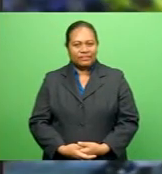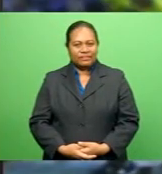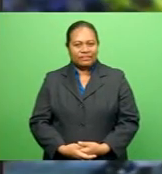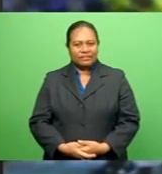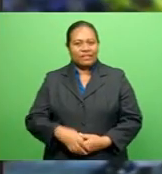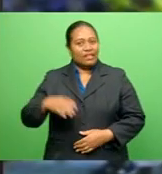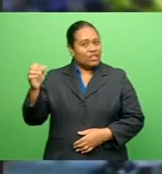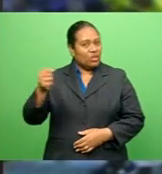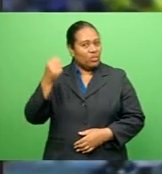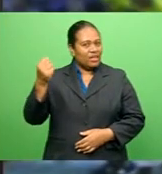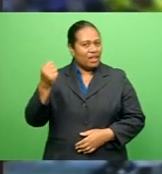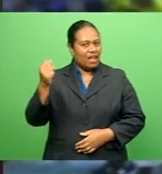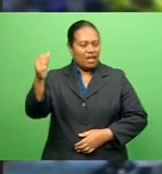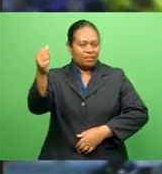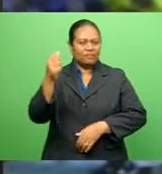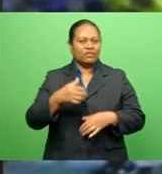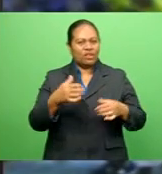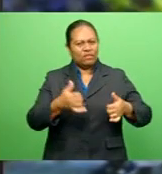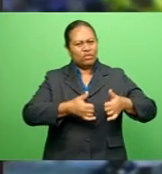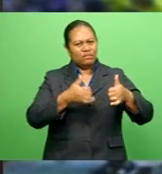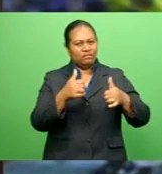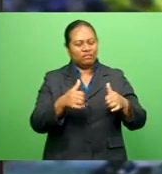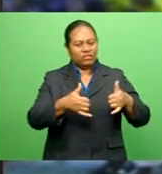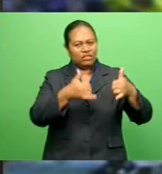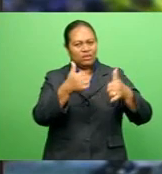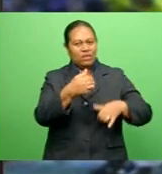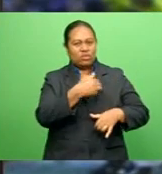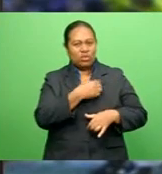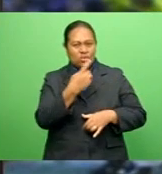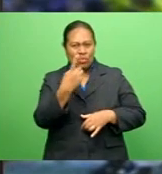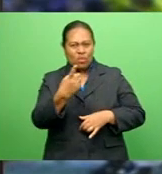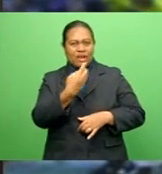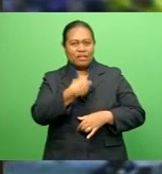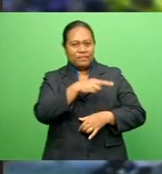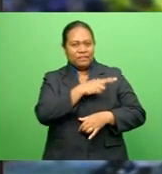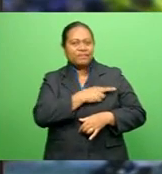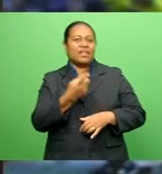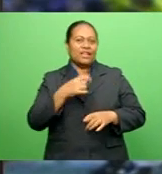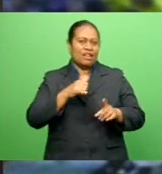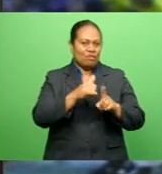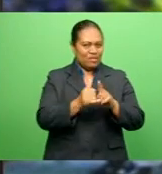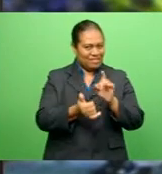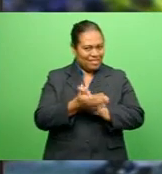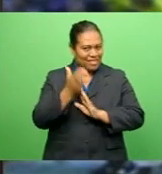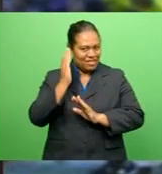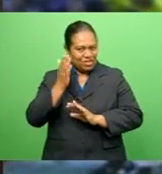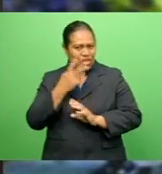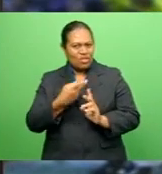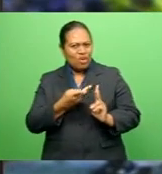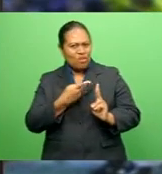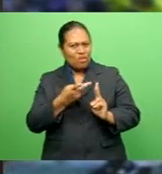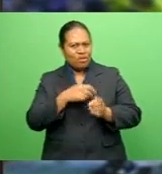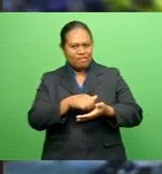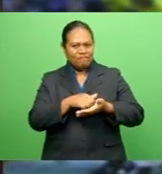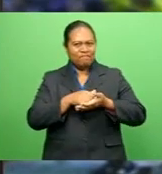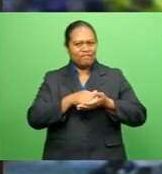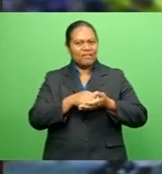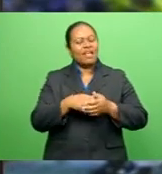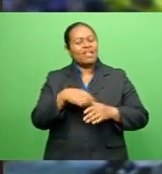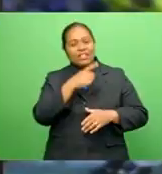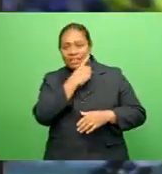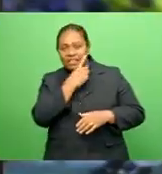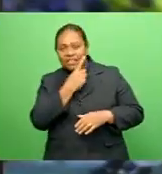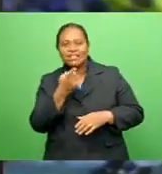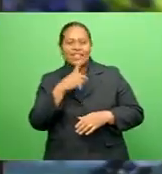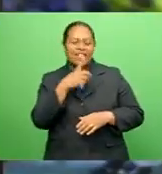Defending champions of the Superzone 1 Rato Sukuna Memorial School And Namosi Secondary School Both retained their titles in the girls